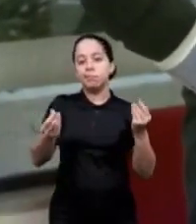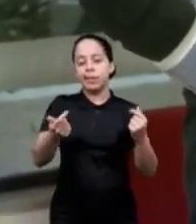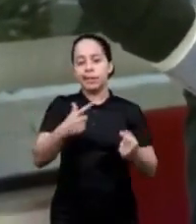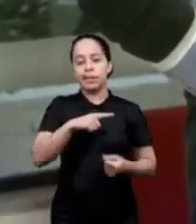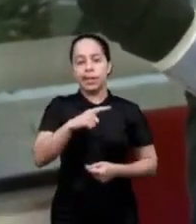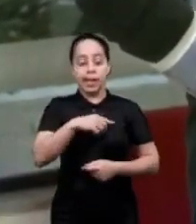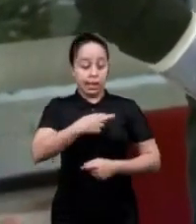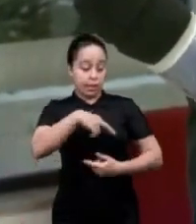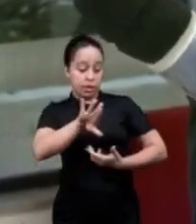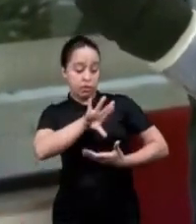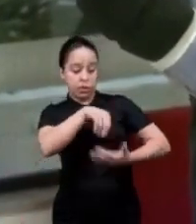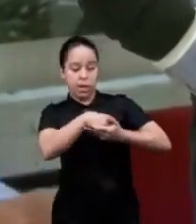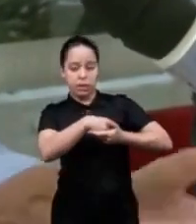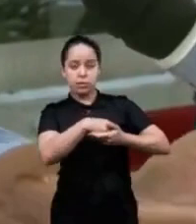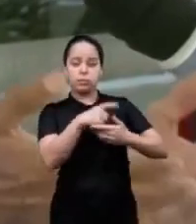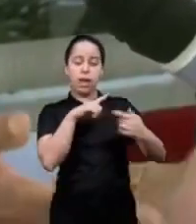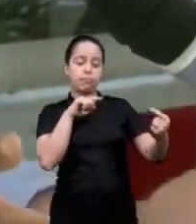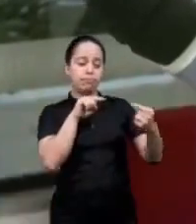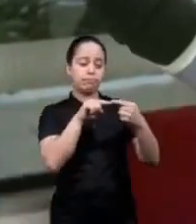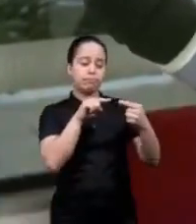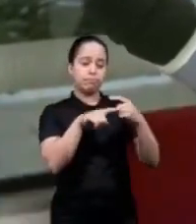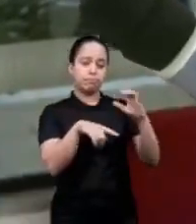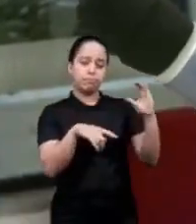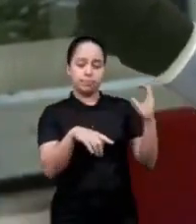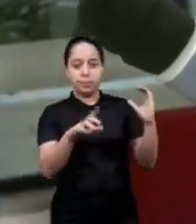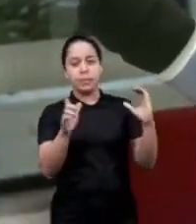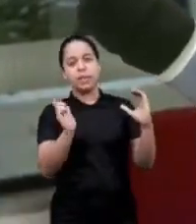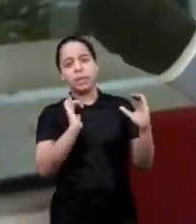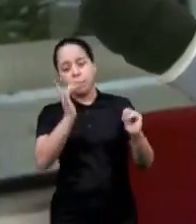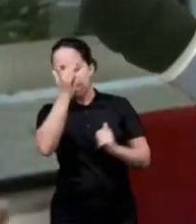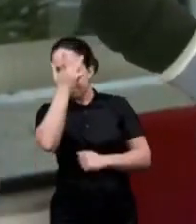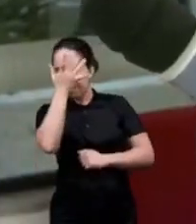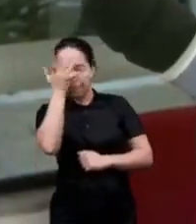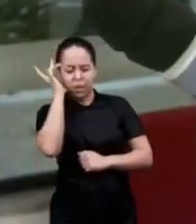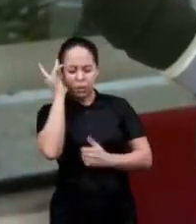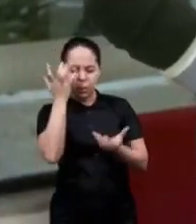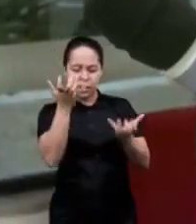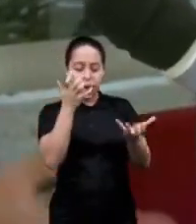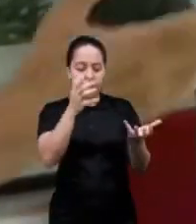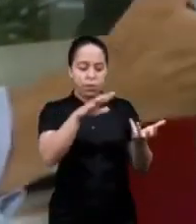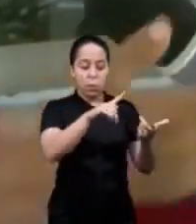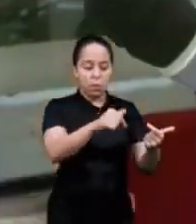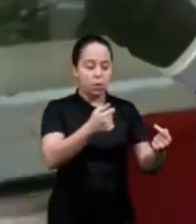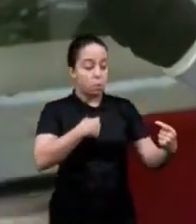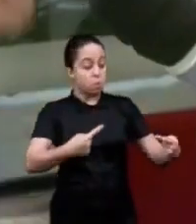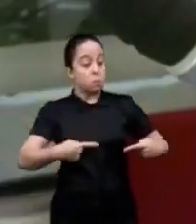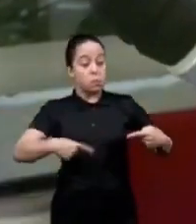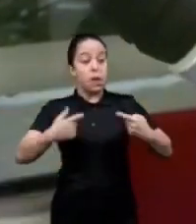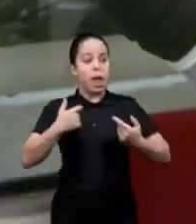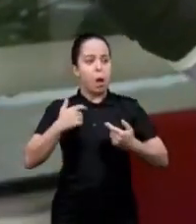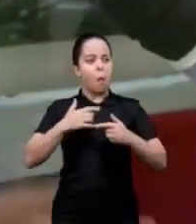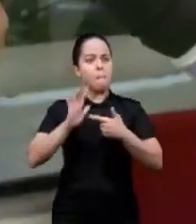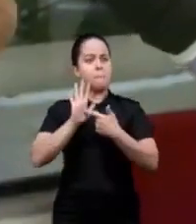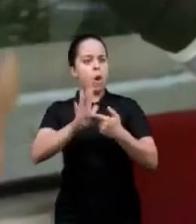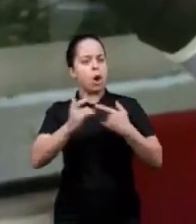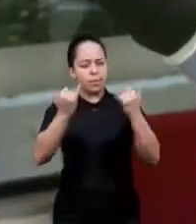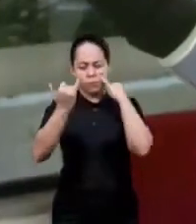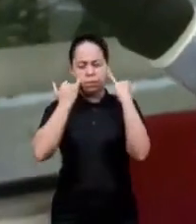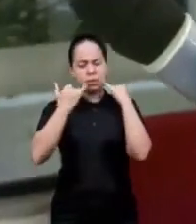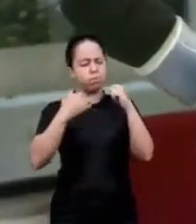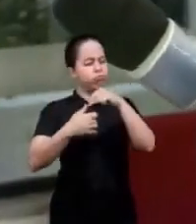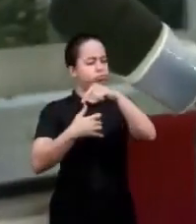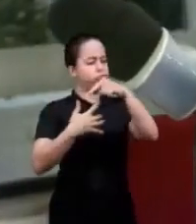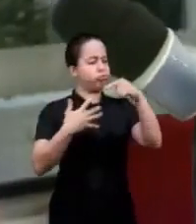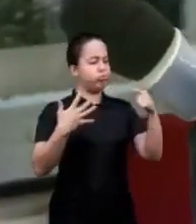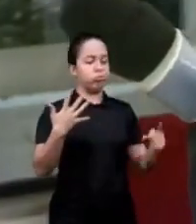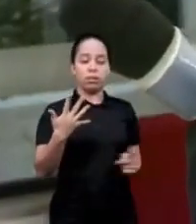it has become fluid and to be competing with the world there's no way to take a teacher with his classes in